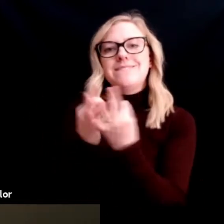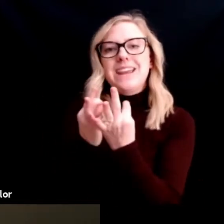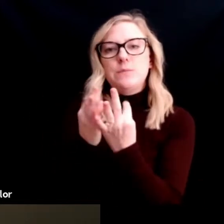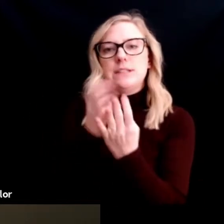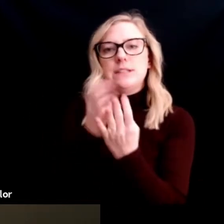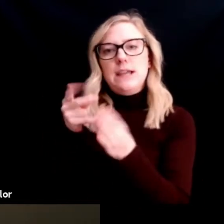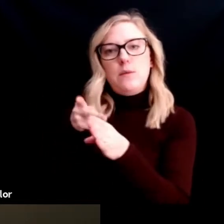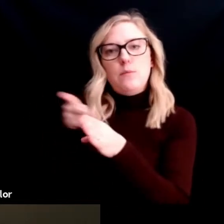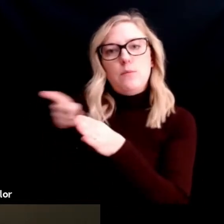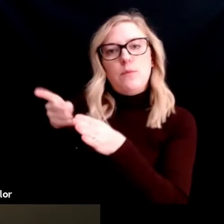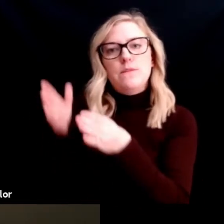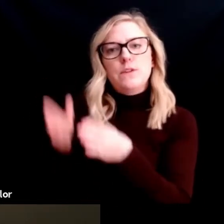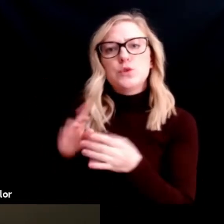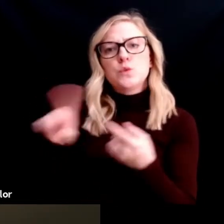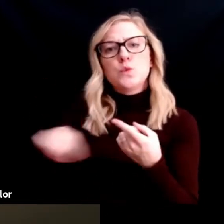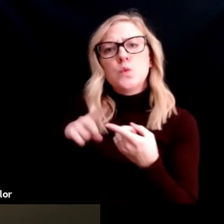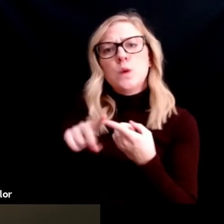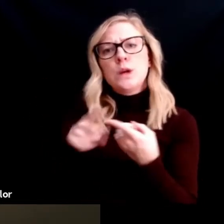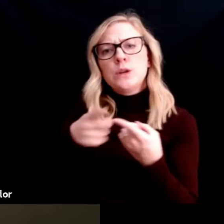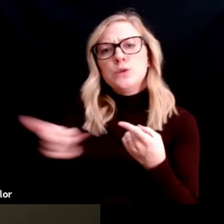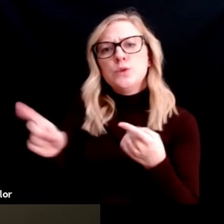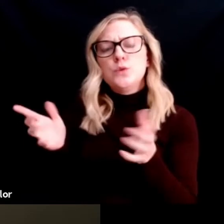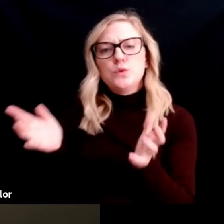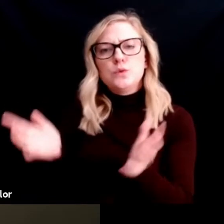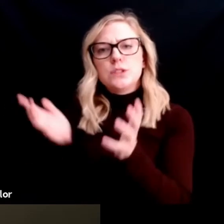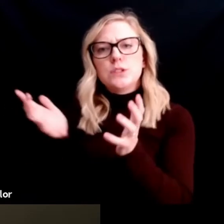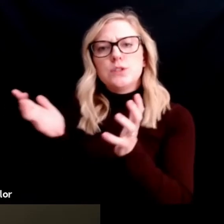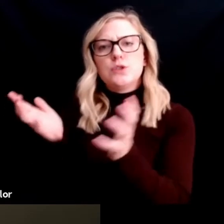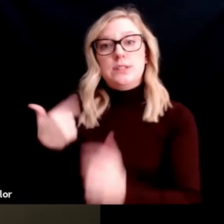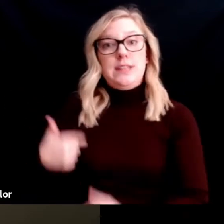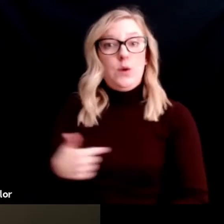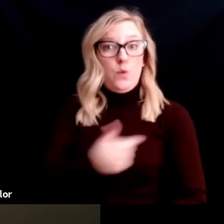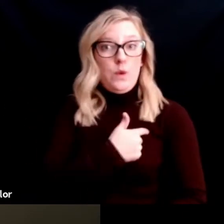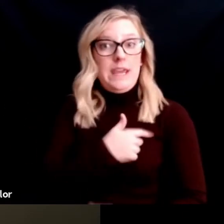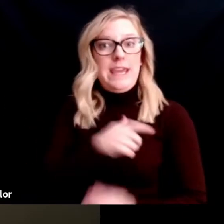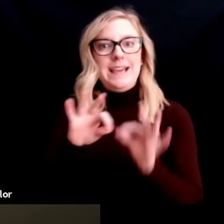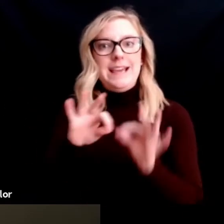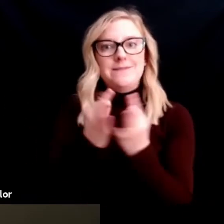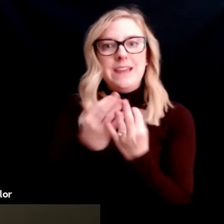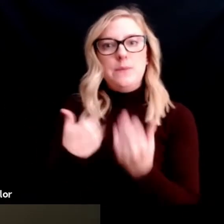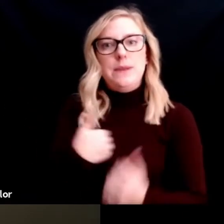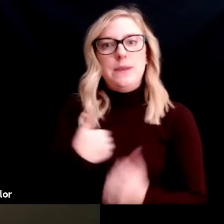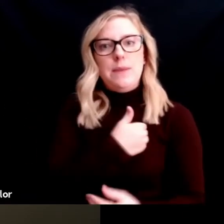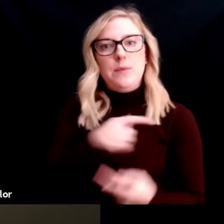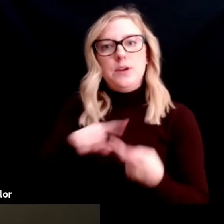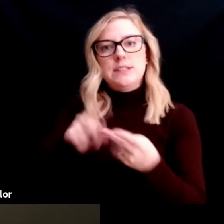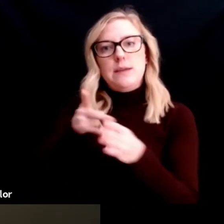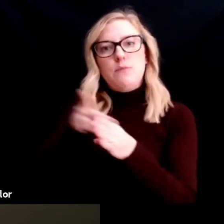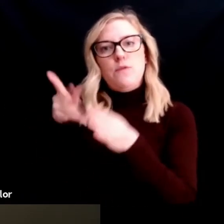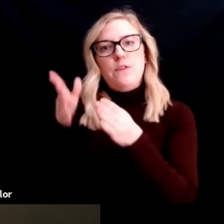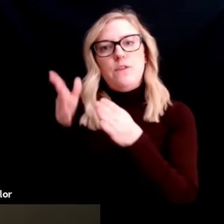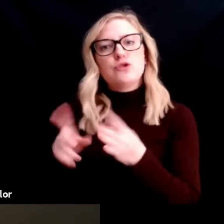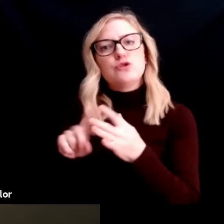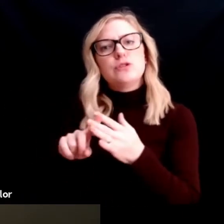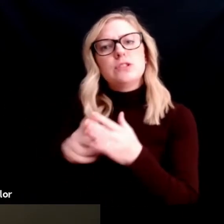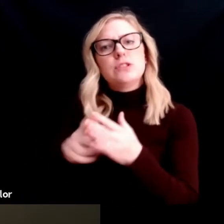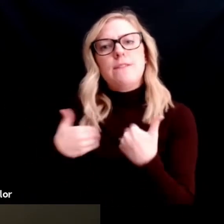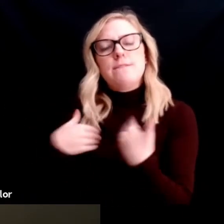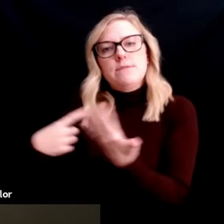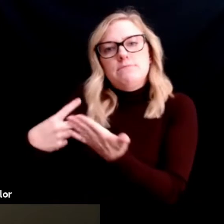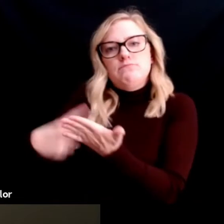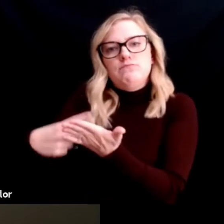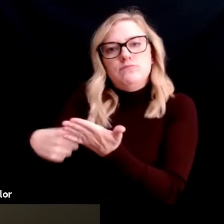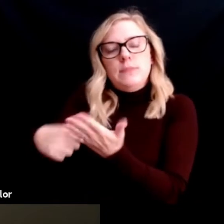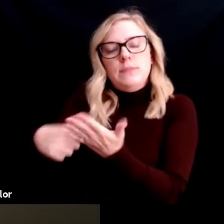all suggest that, as families and professionals, that we should start having conversations about these